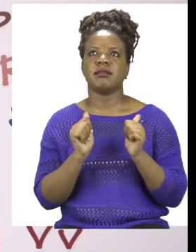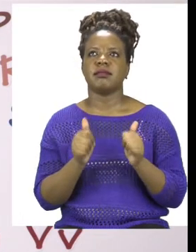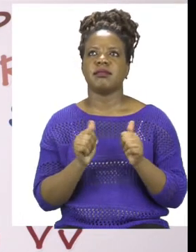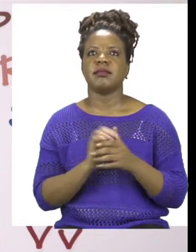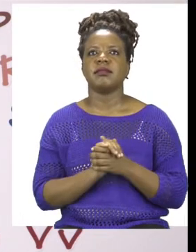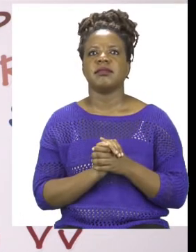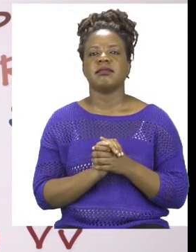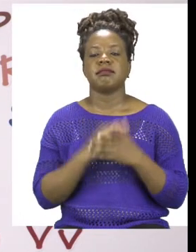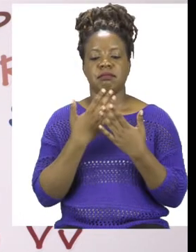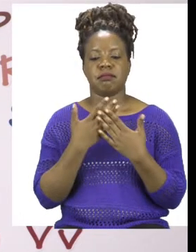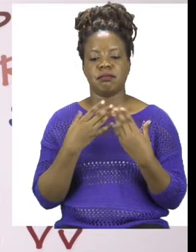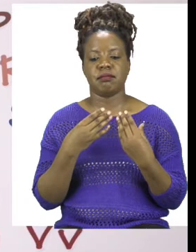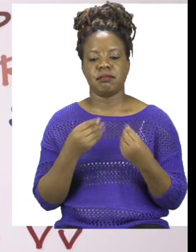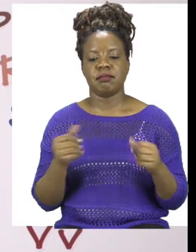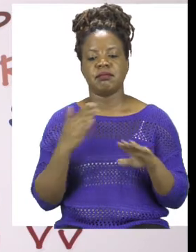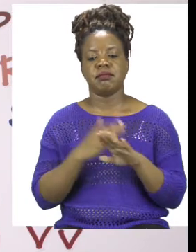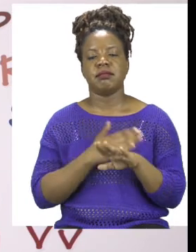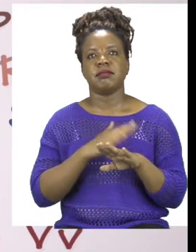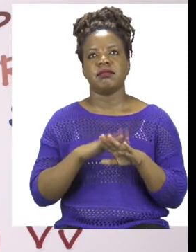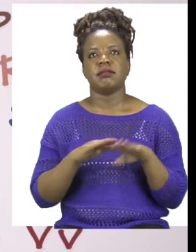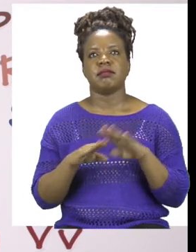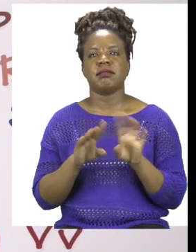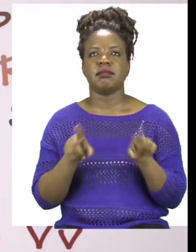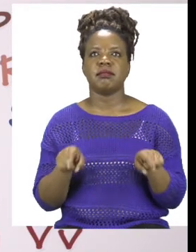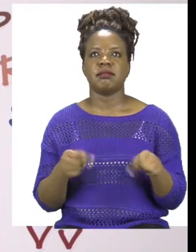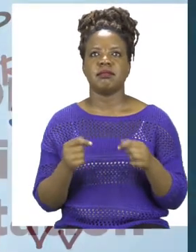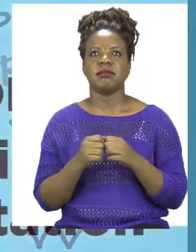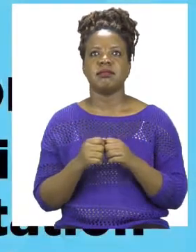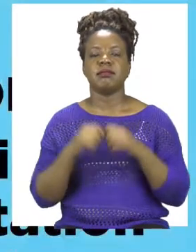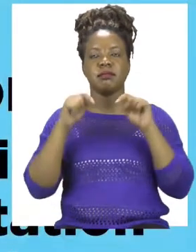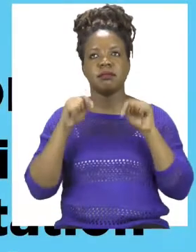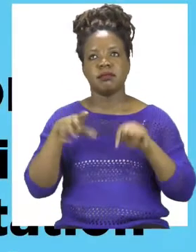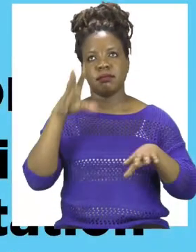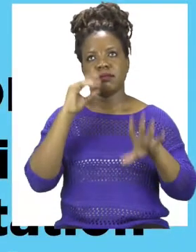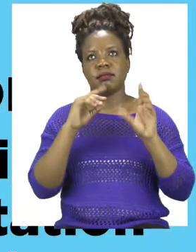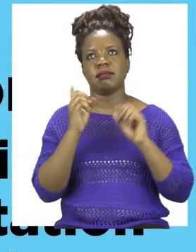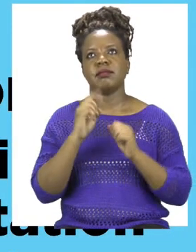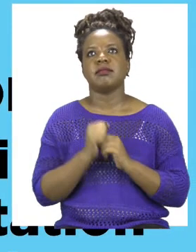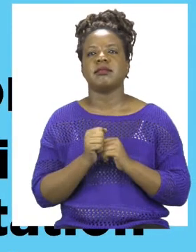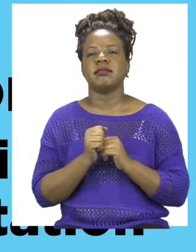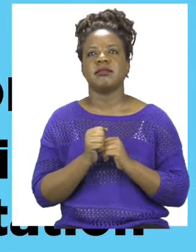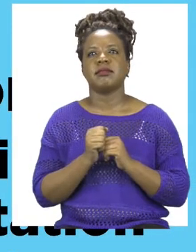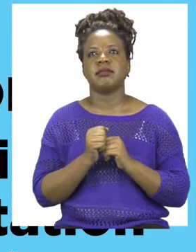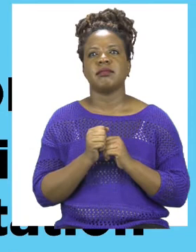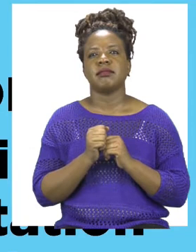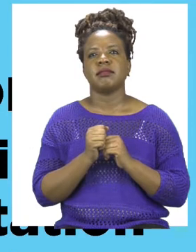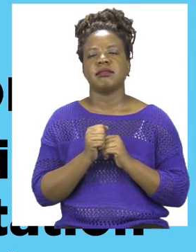Make sure your hands are dry before you touch anything else. For today's lesson we will be talking about